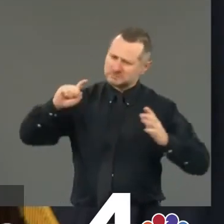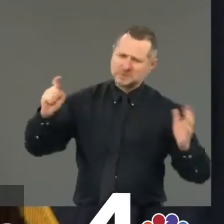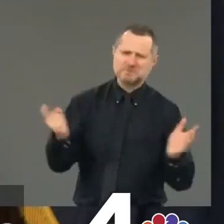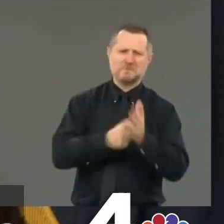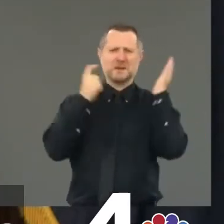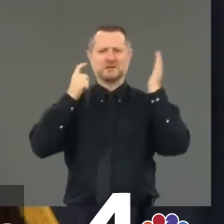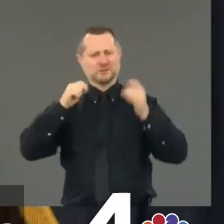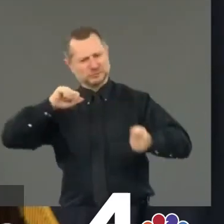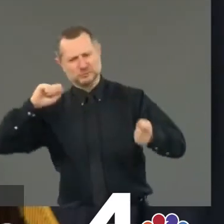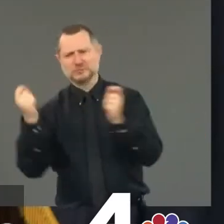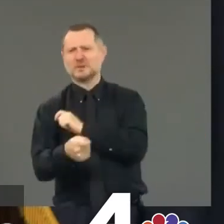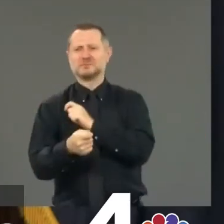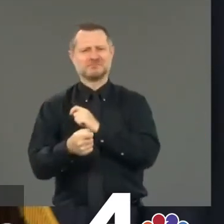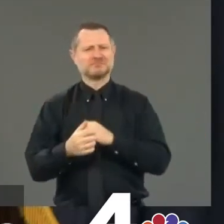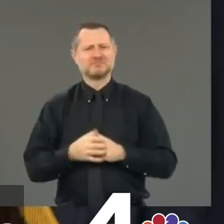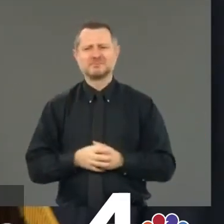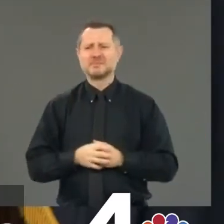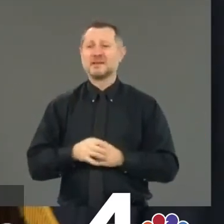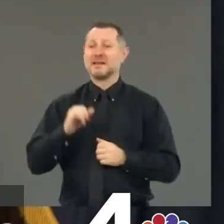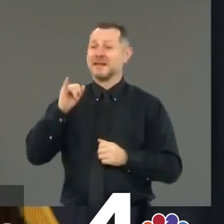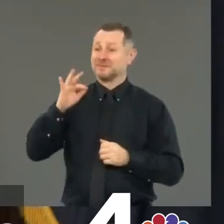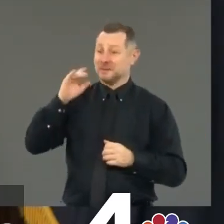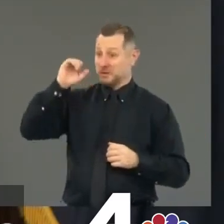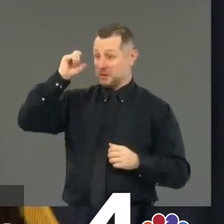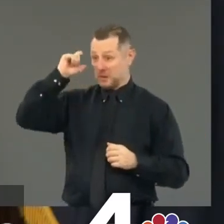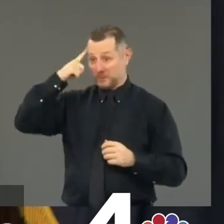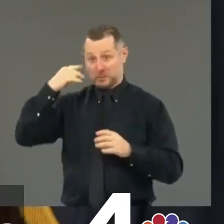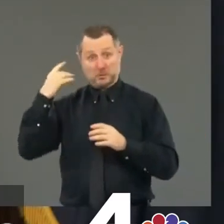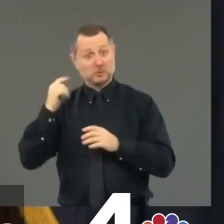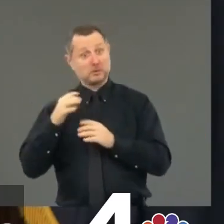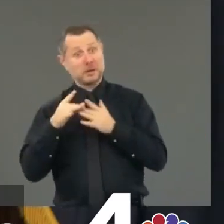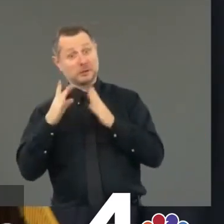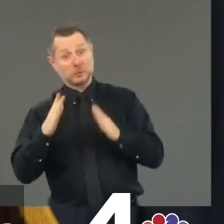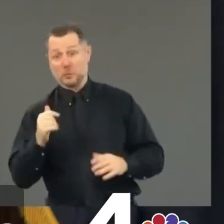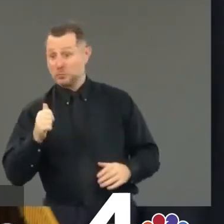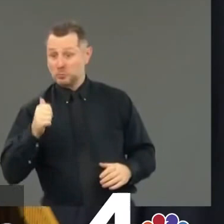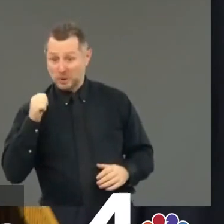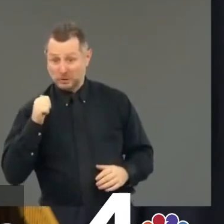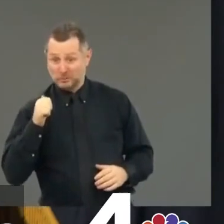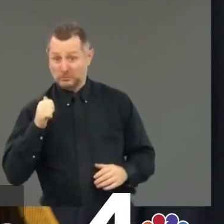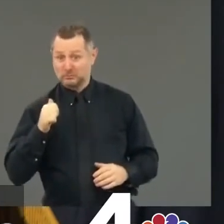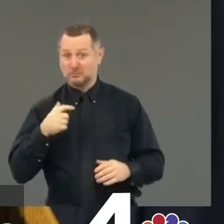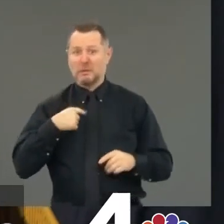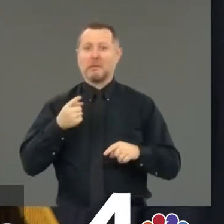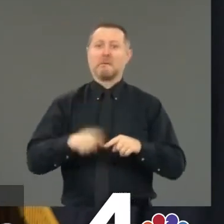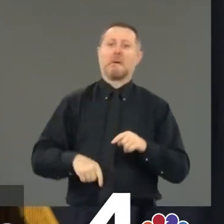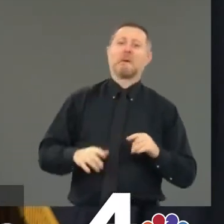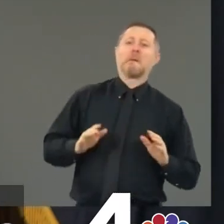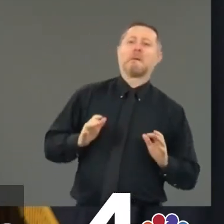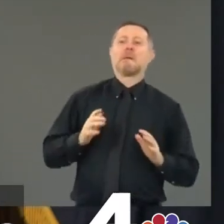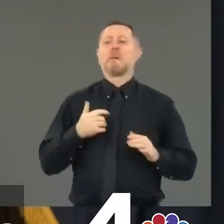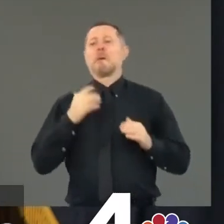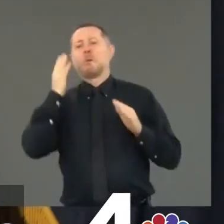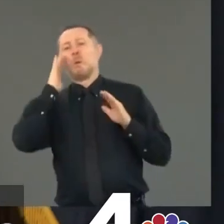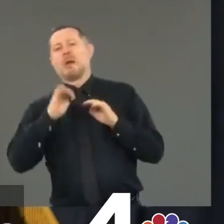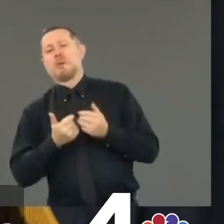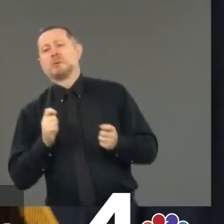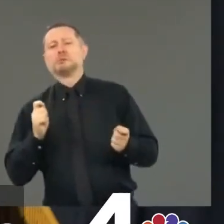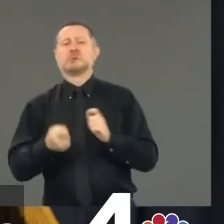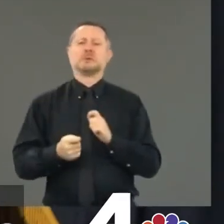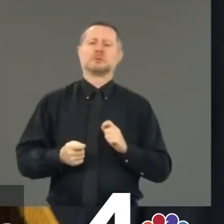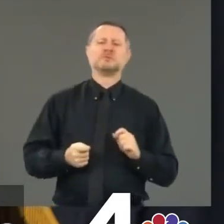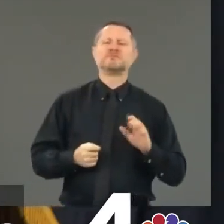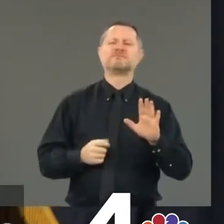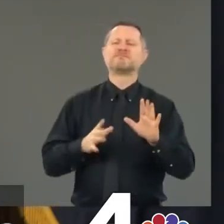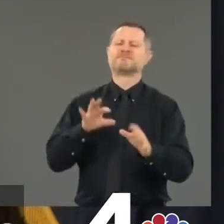And if our government leaders won't do it or can't do it or don't know how to do it, then you vote